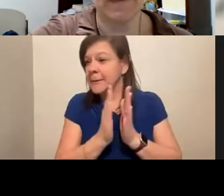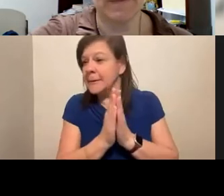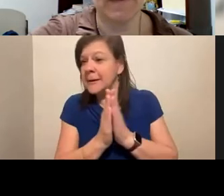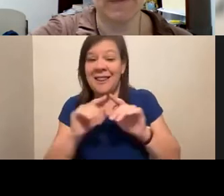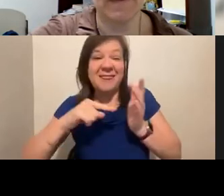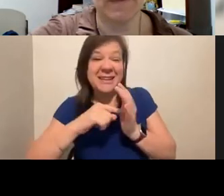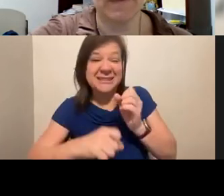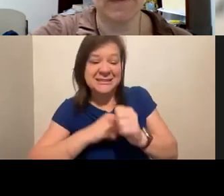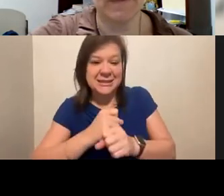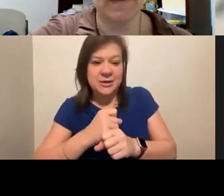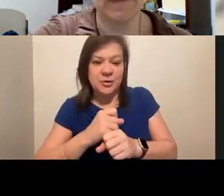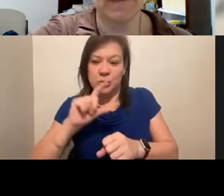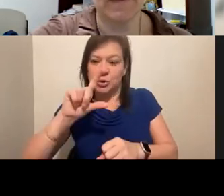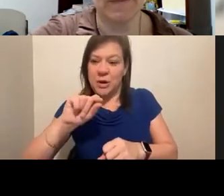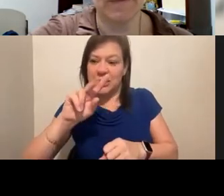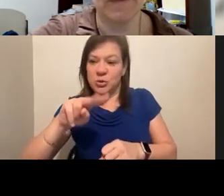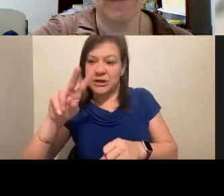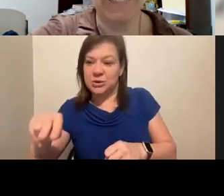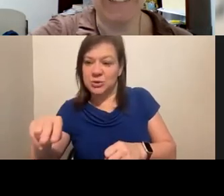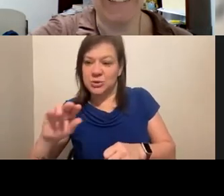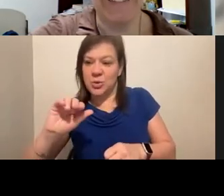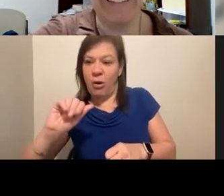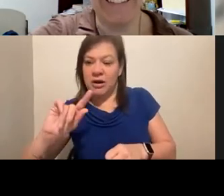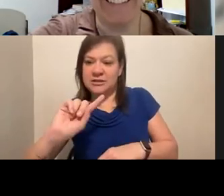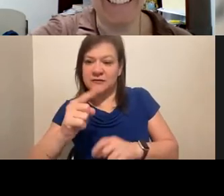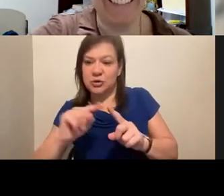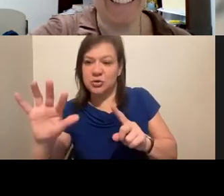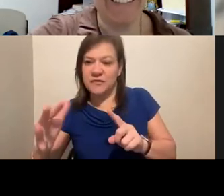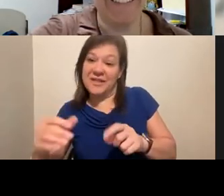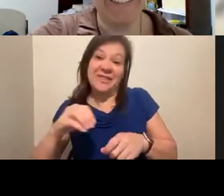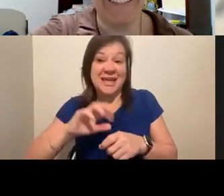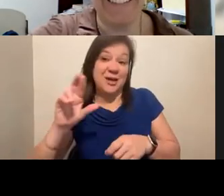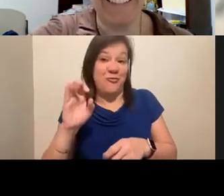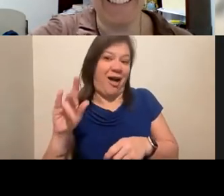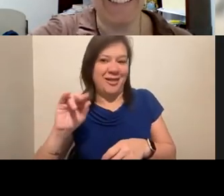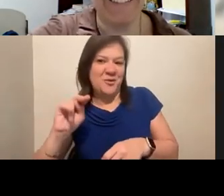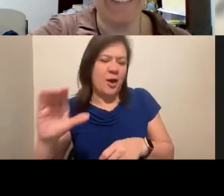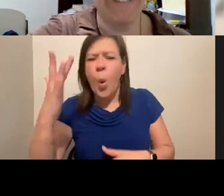year, August 1 through 5, 2022, in Raleigh, North Carolina?